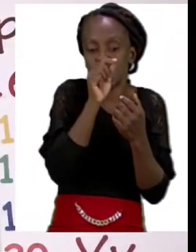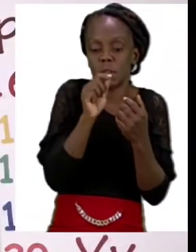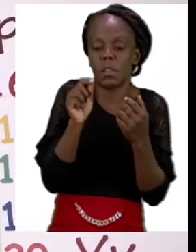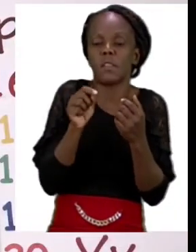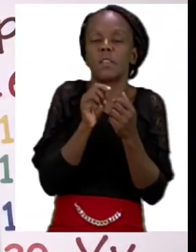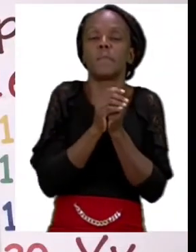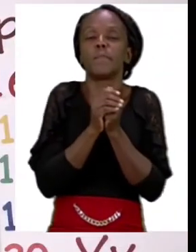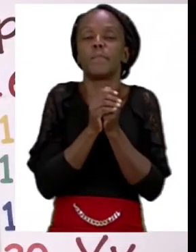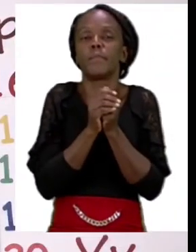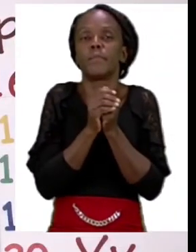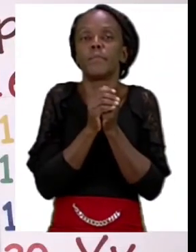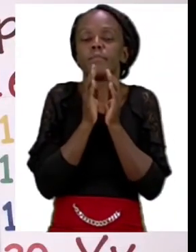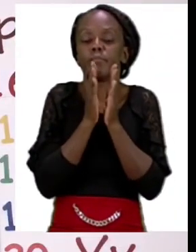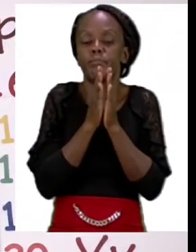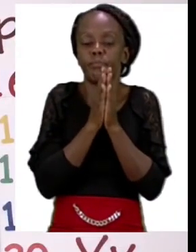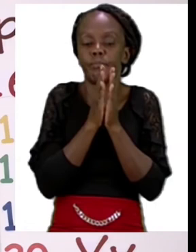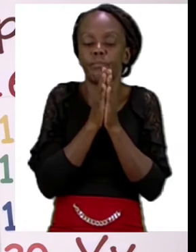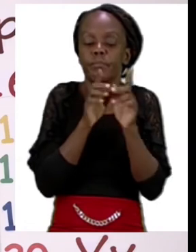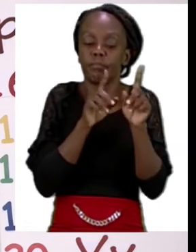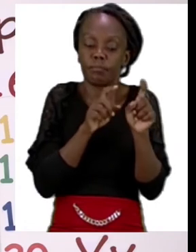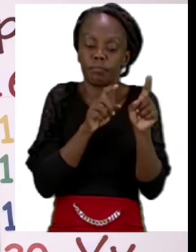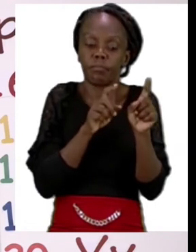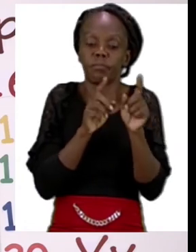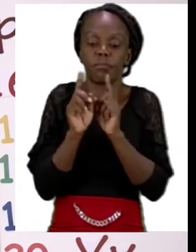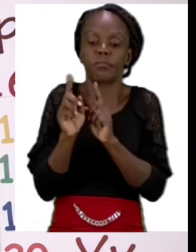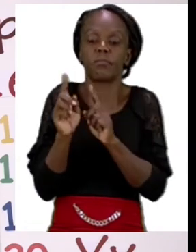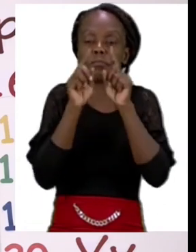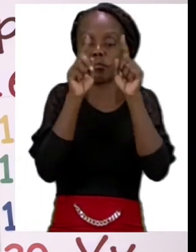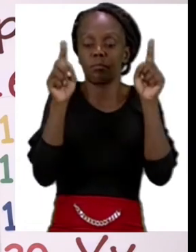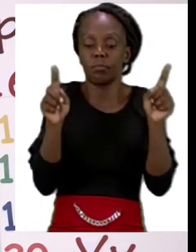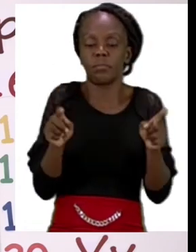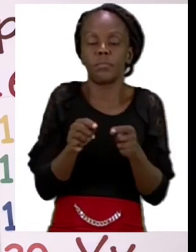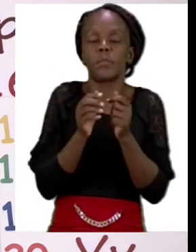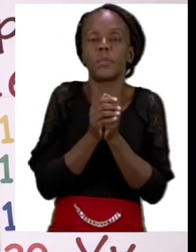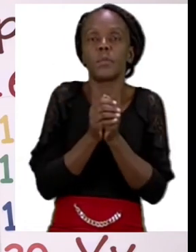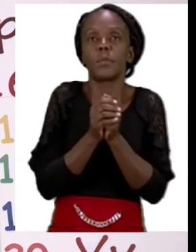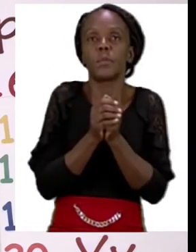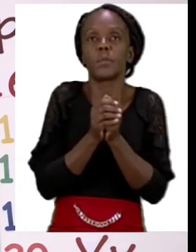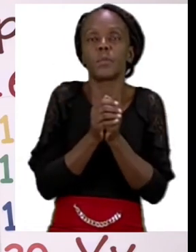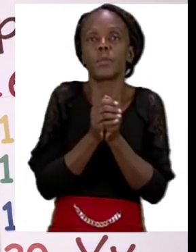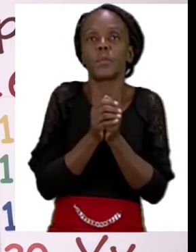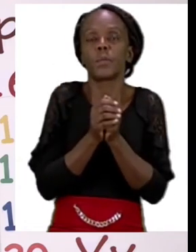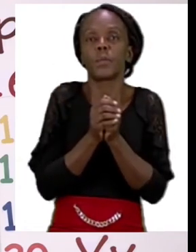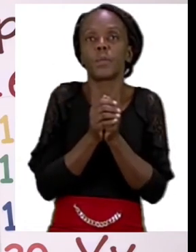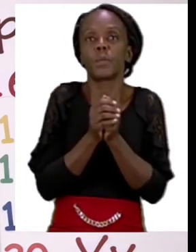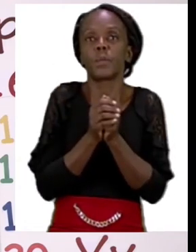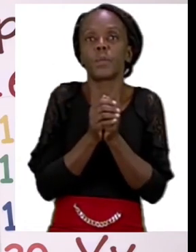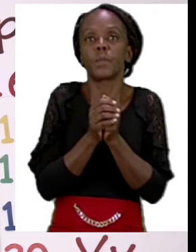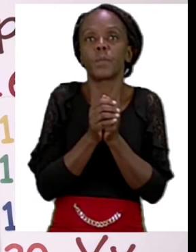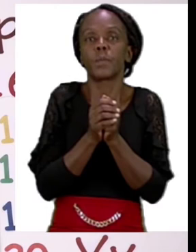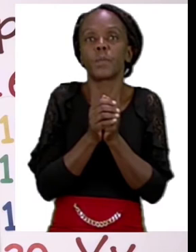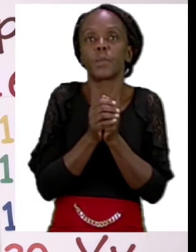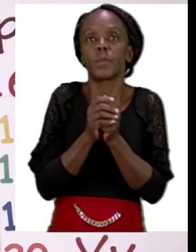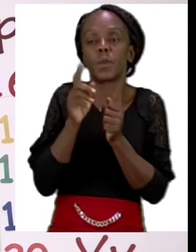with me on the board now I have the number eight on the board and as you can see I'm